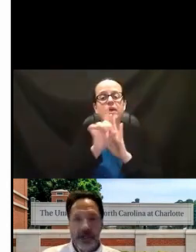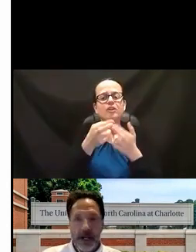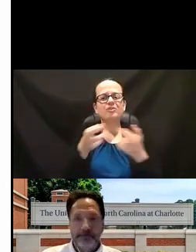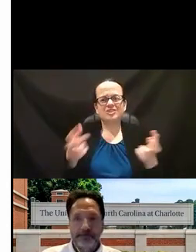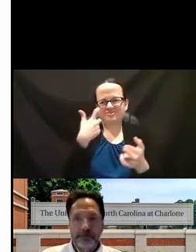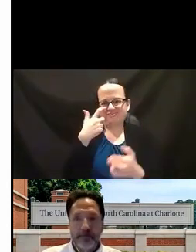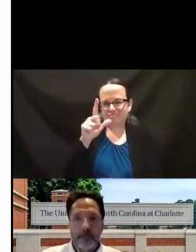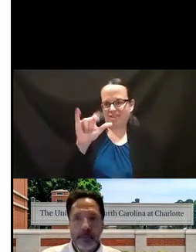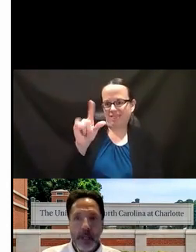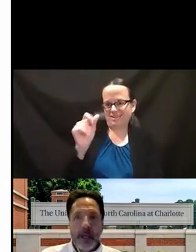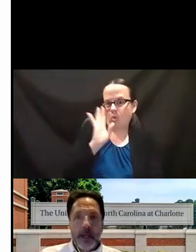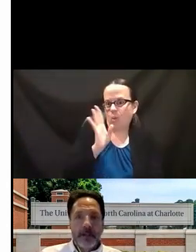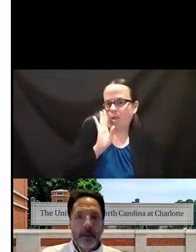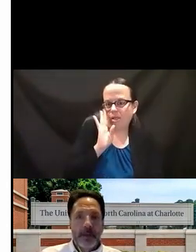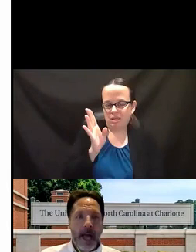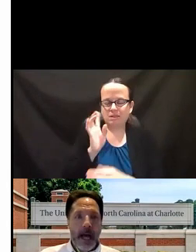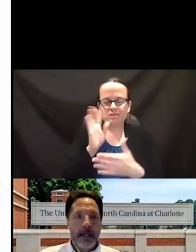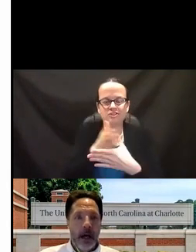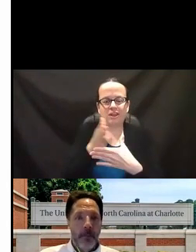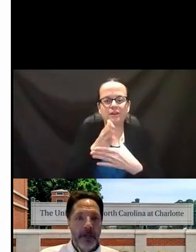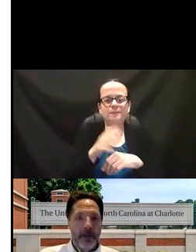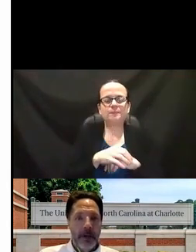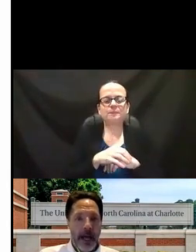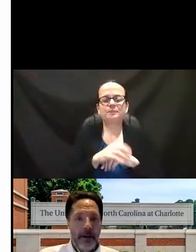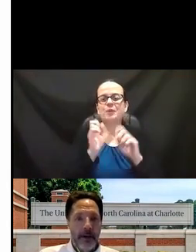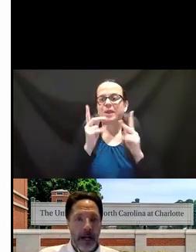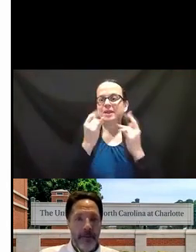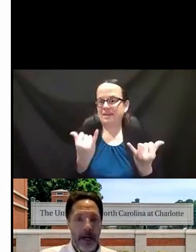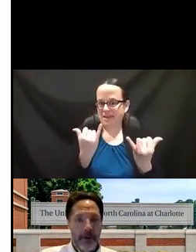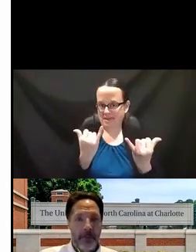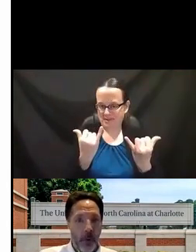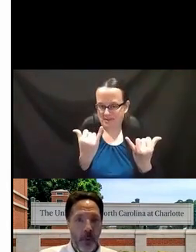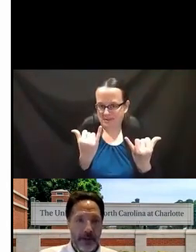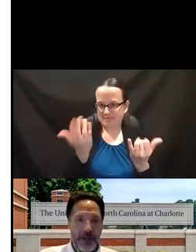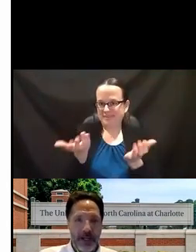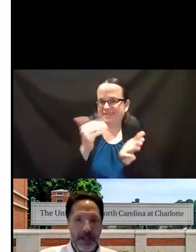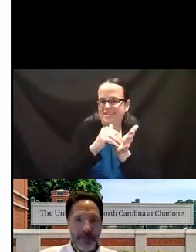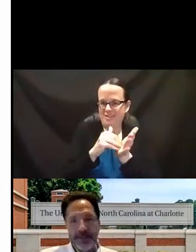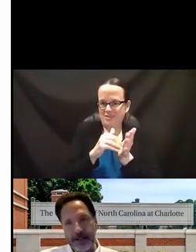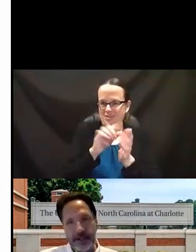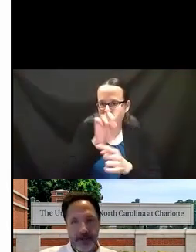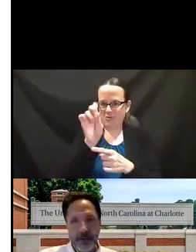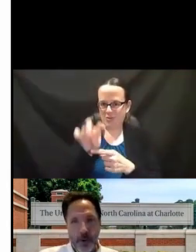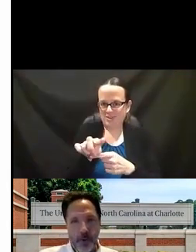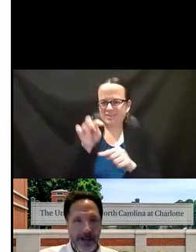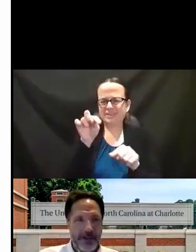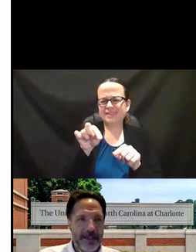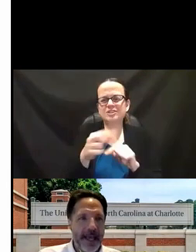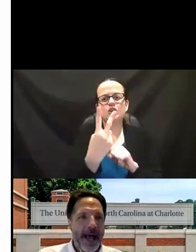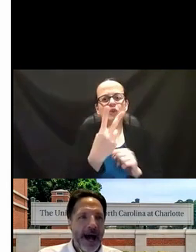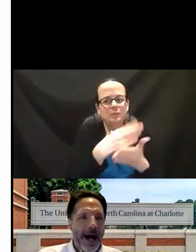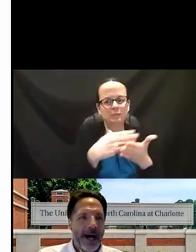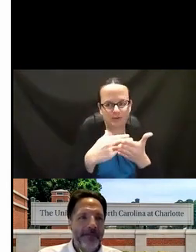is going to share. So with that, we do have another poll question, and this one is actually two poll